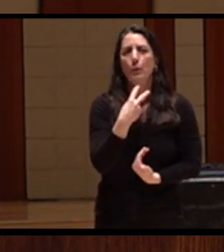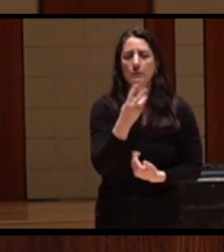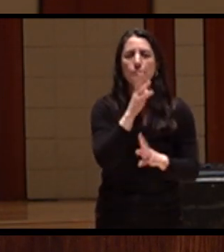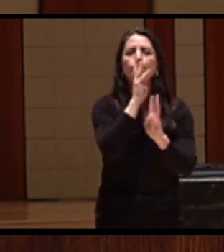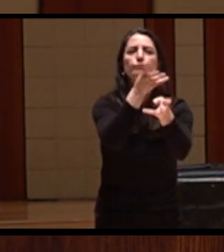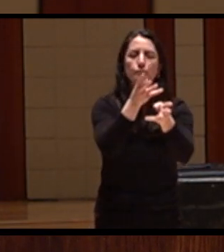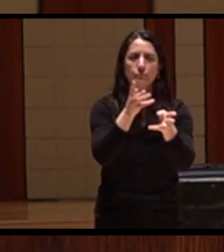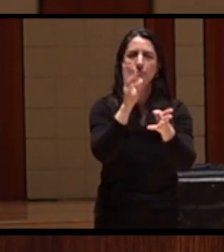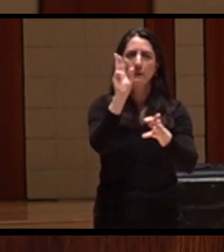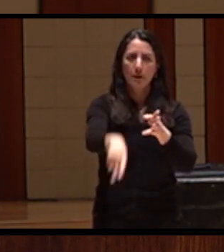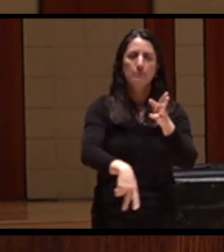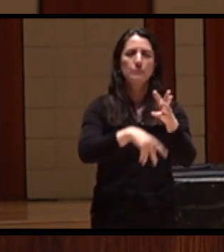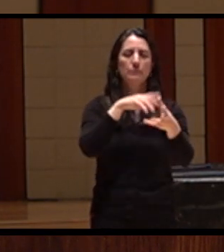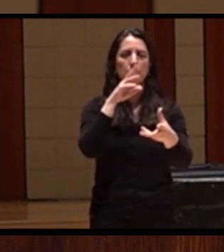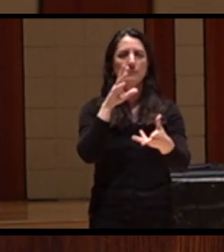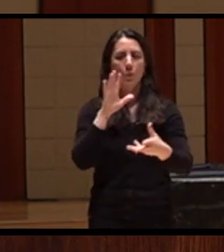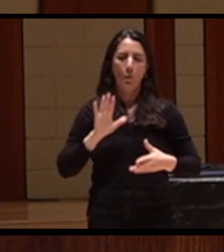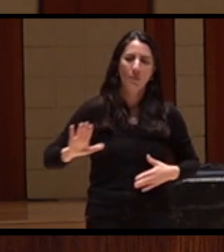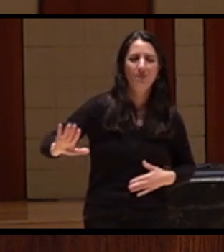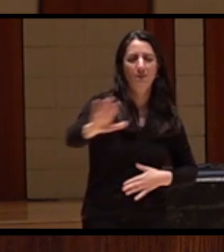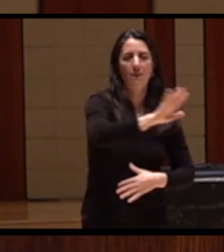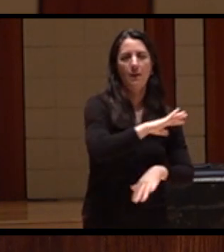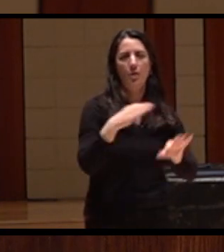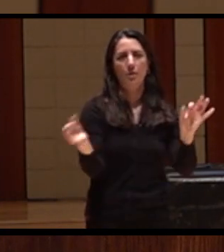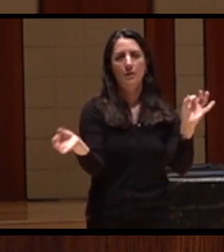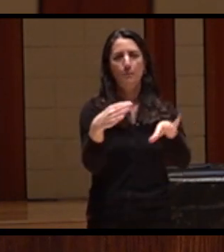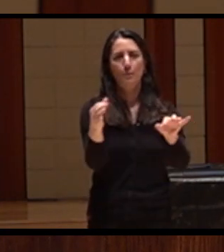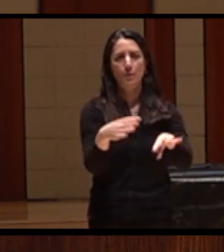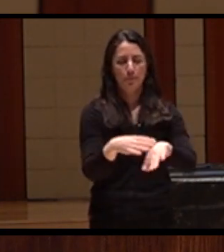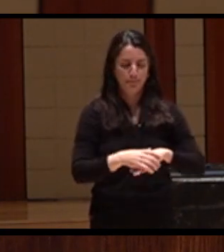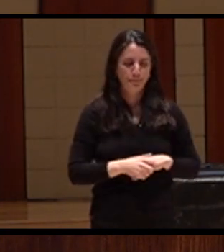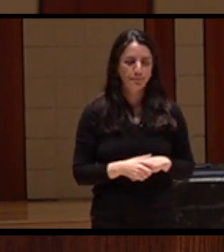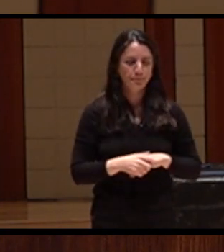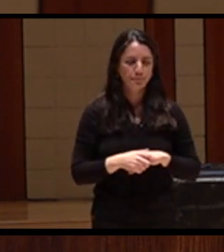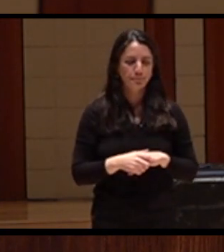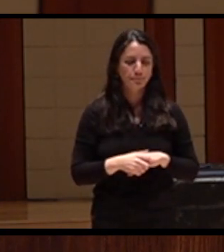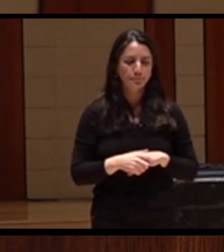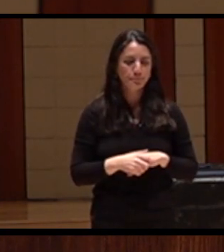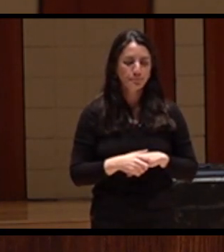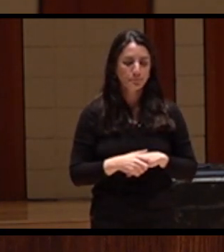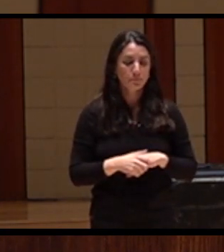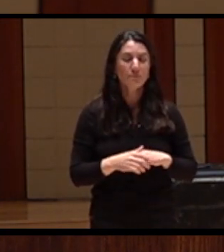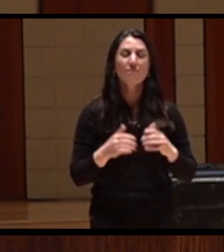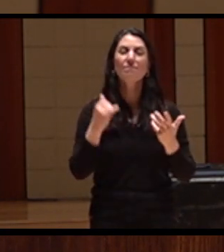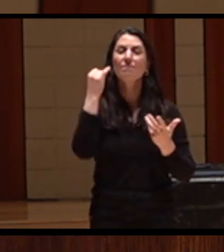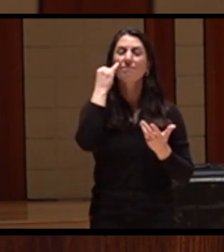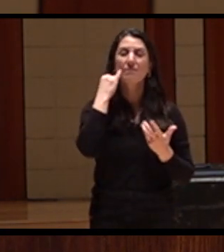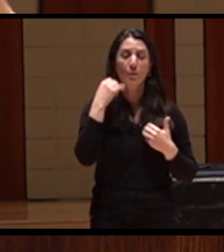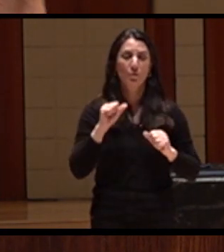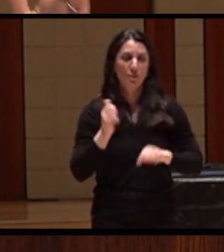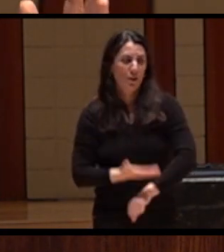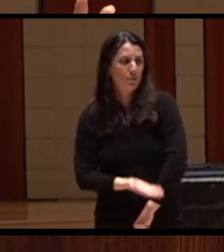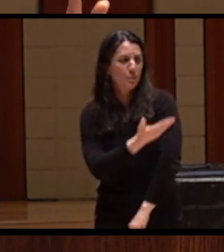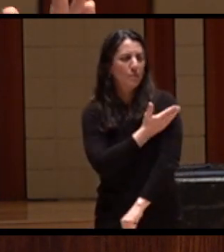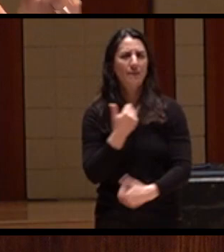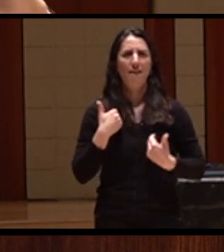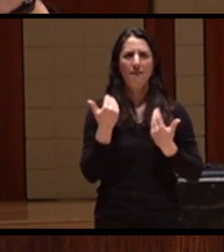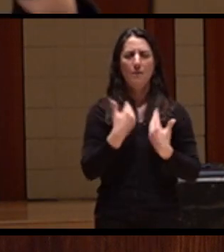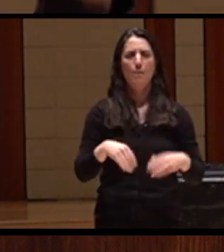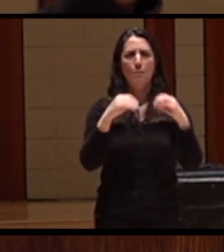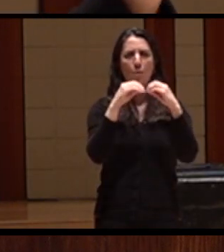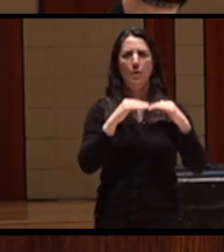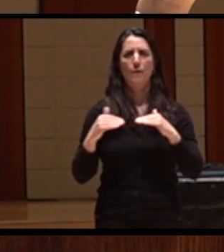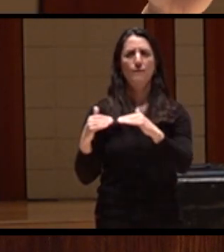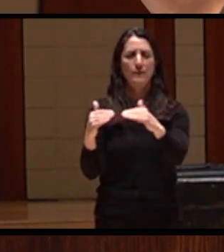to increase more principles of equity and fairness, including things like defining the